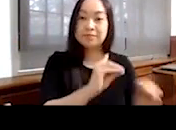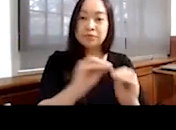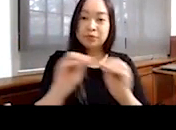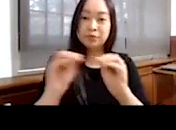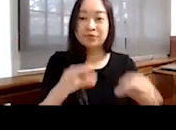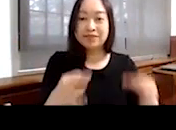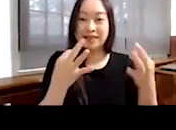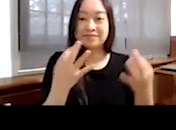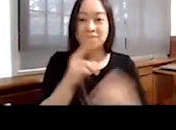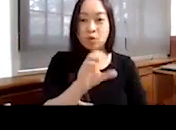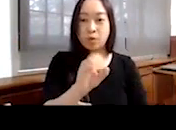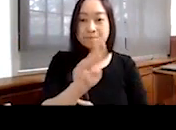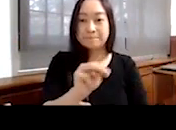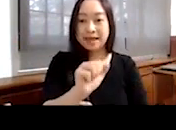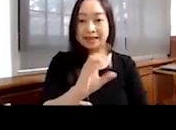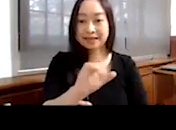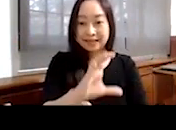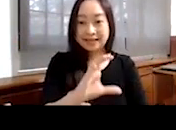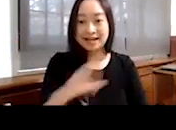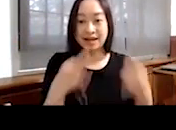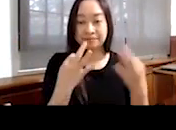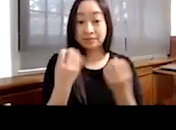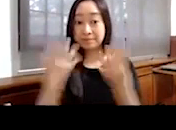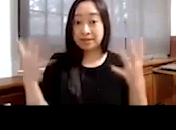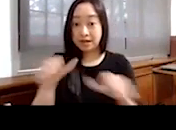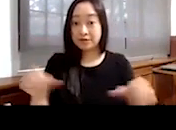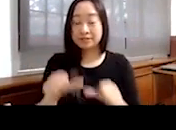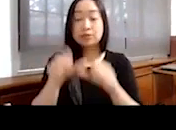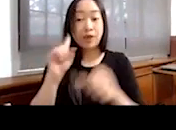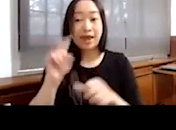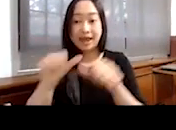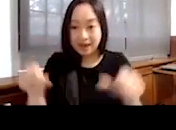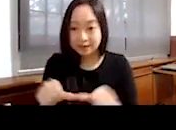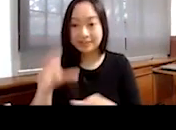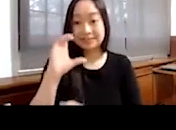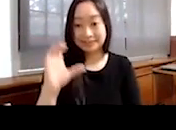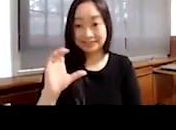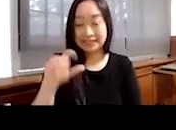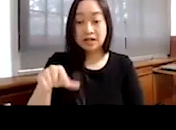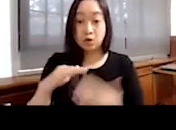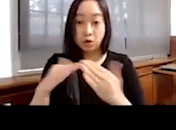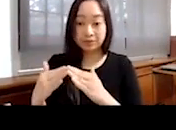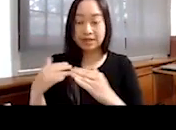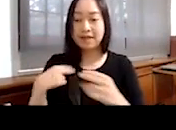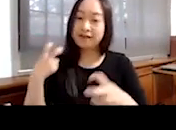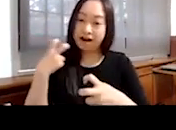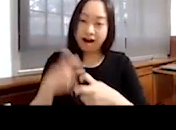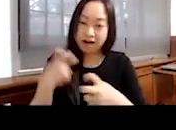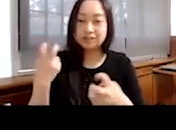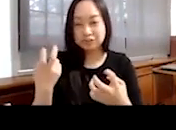Most of the area that we serve are located in Area C where the community are subjected to harsh challenges.